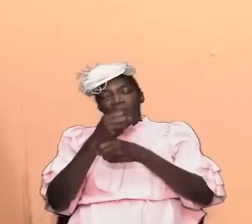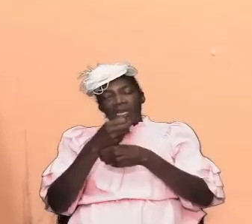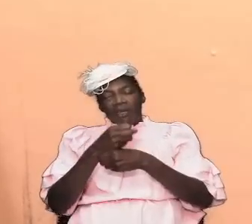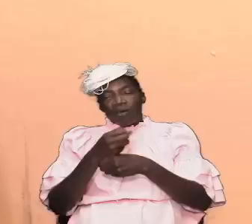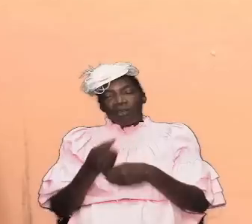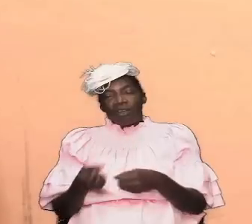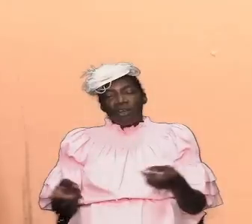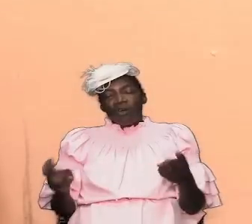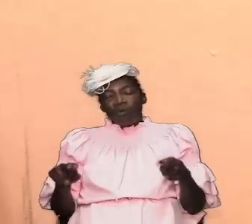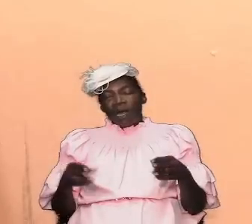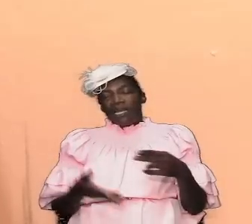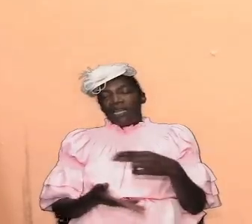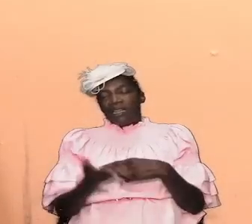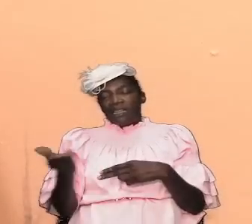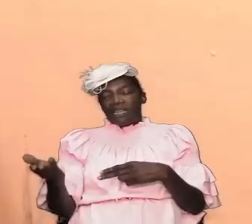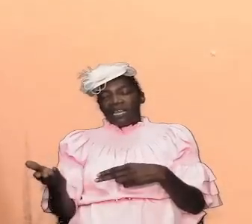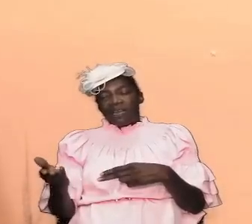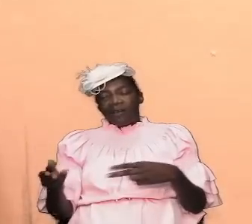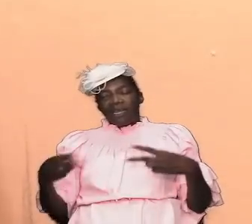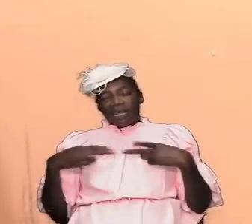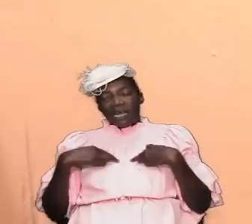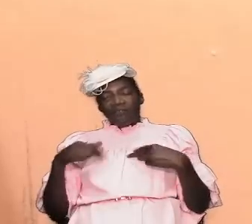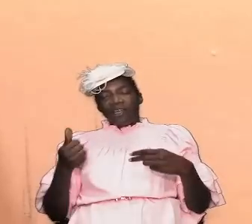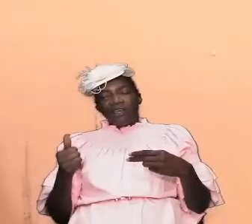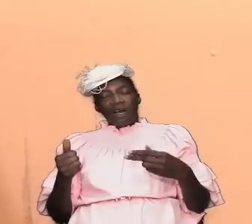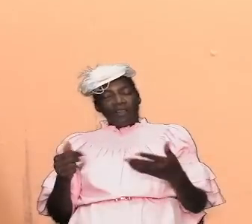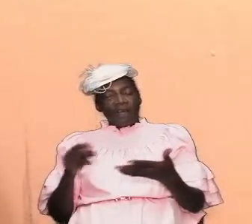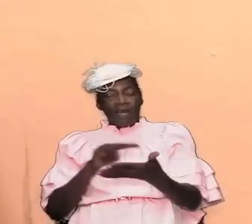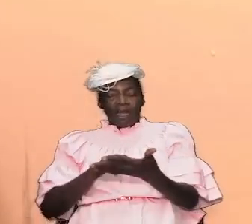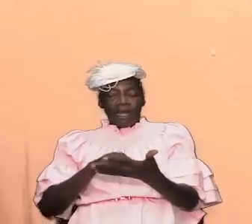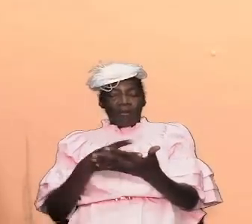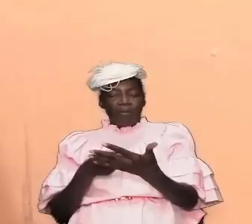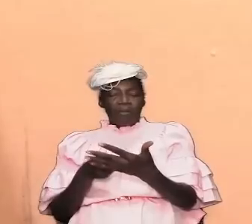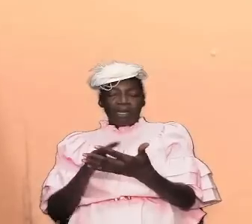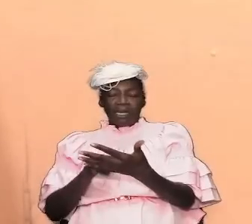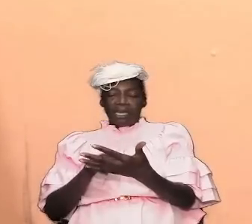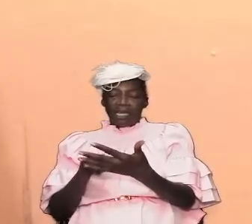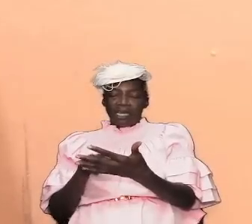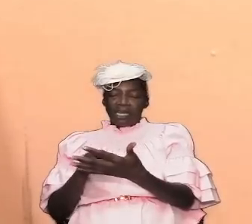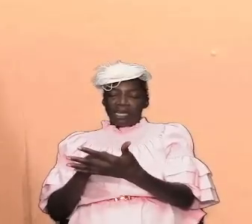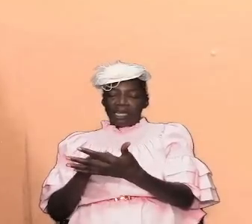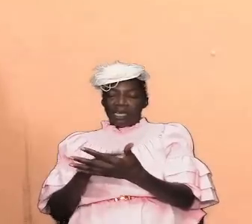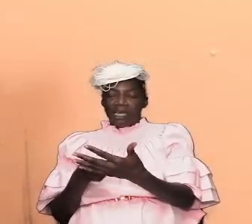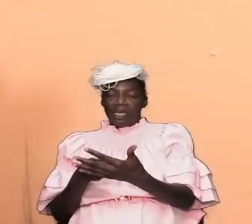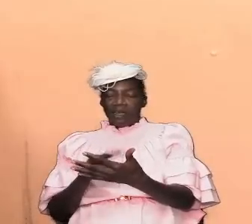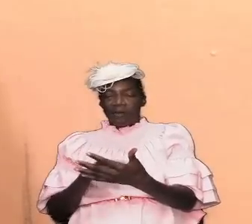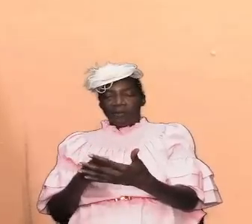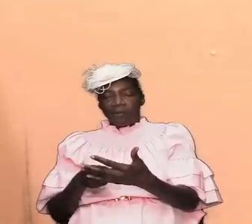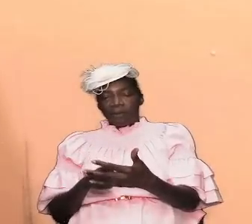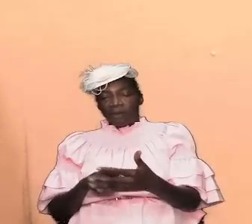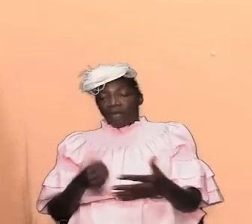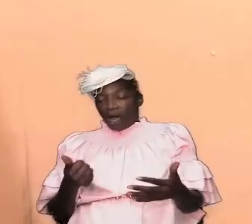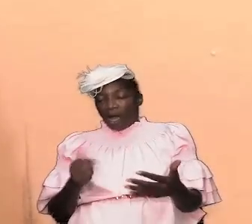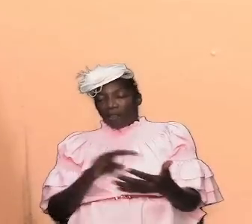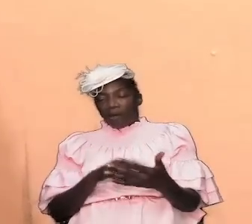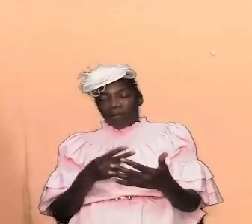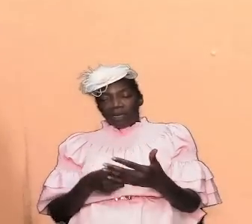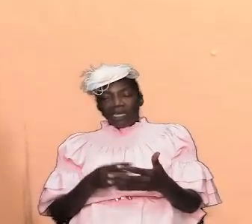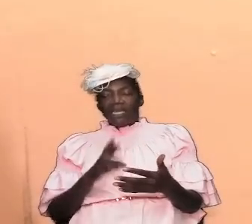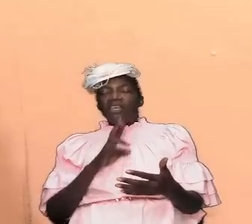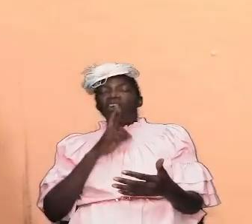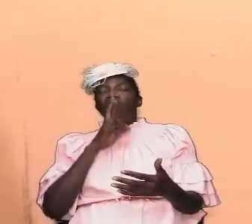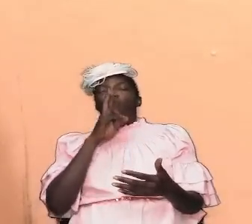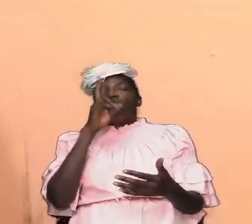while it was there it had another meaning and the other meaning that was behind it was more real than the